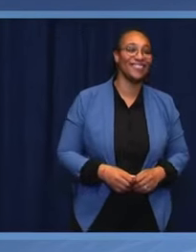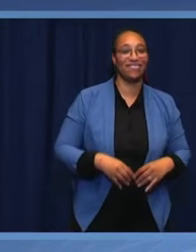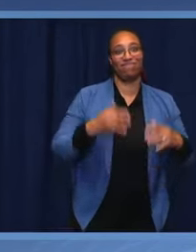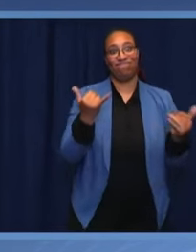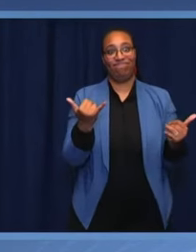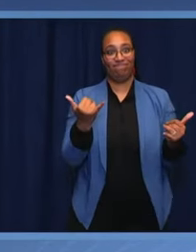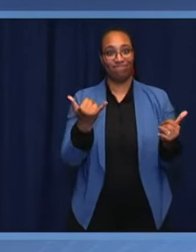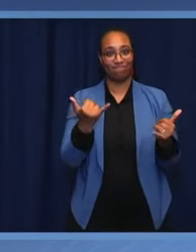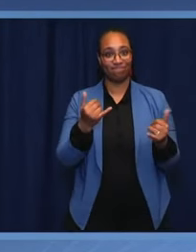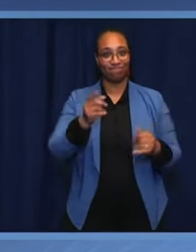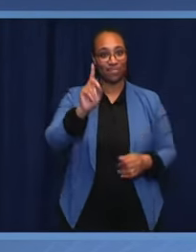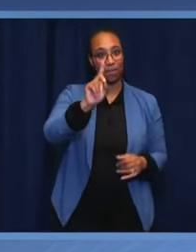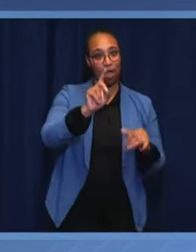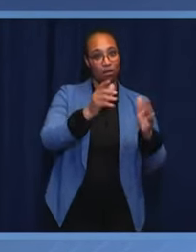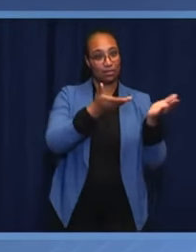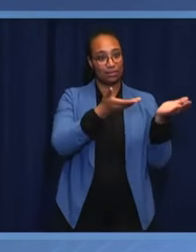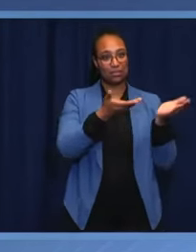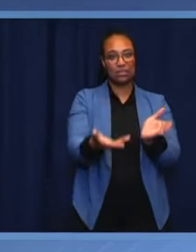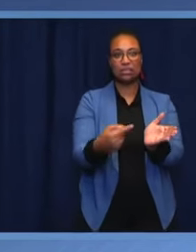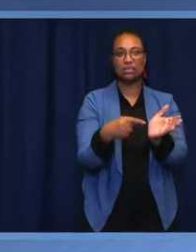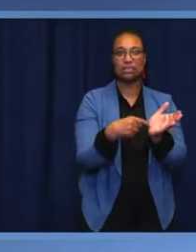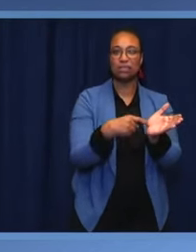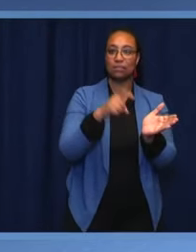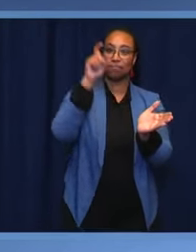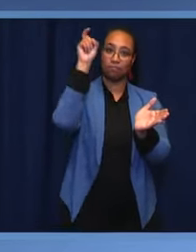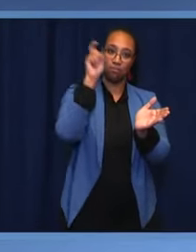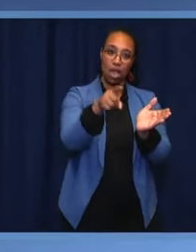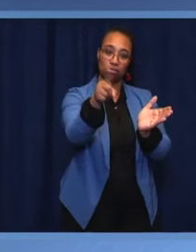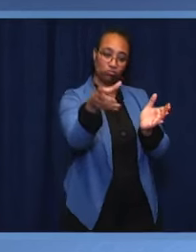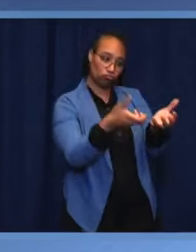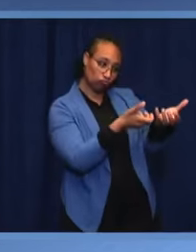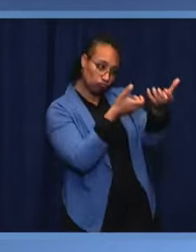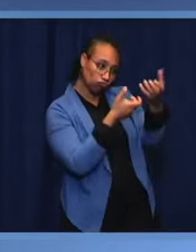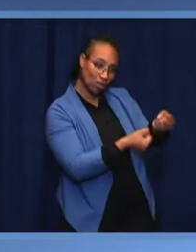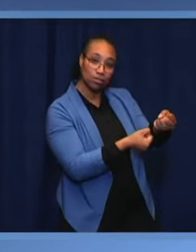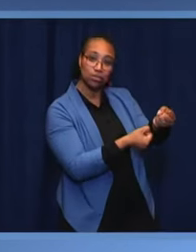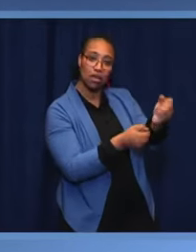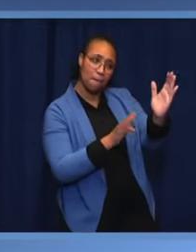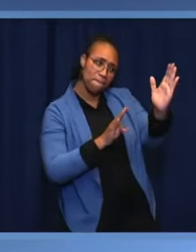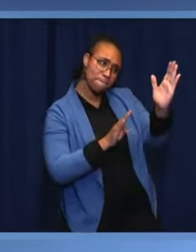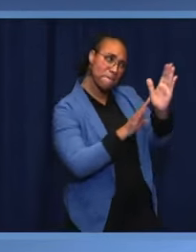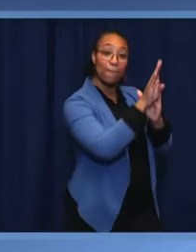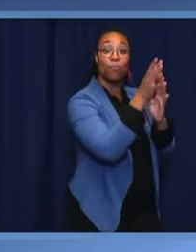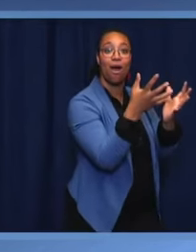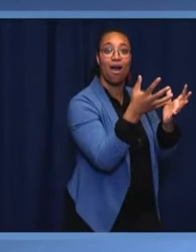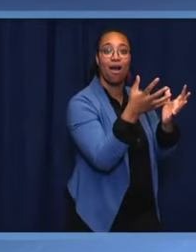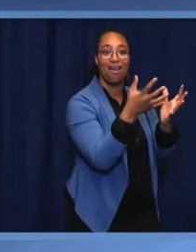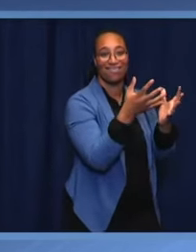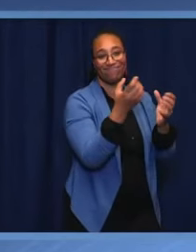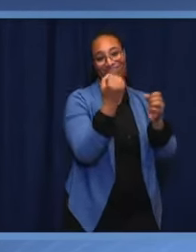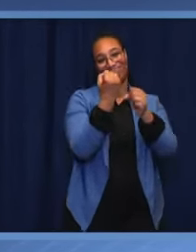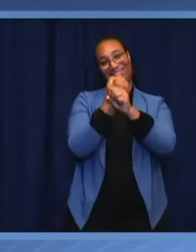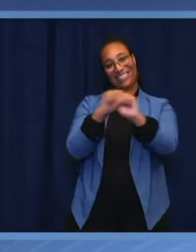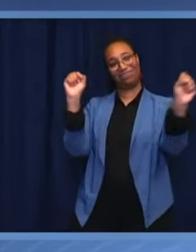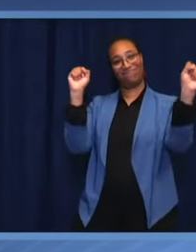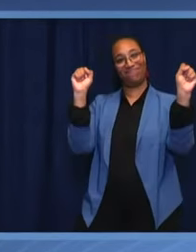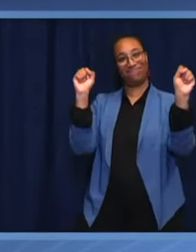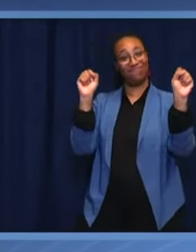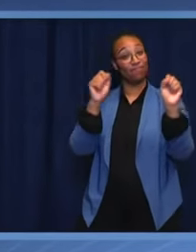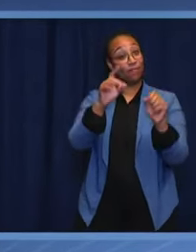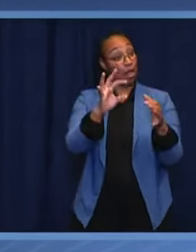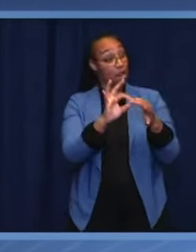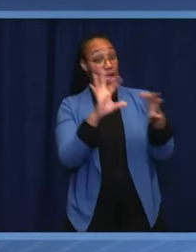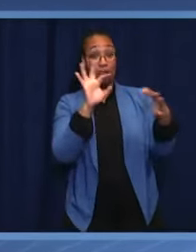Democracy delivers trust, progress, and freedom, something we can never take for granted. Democracy delivers